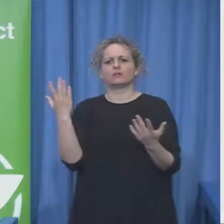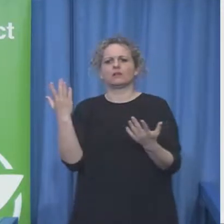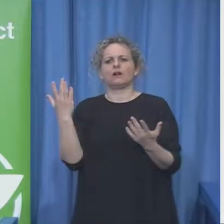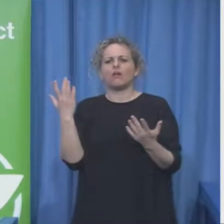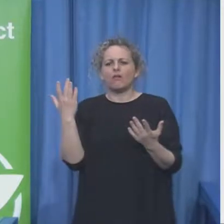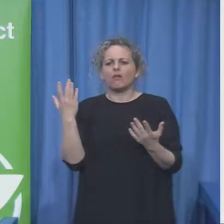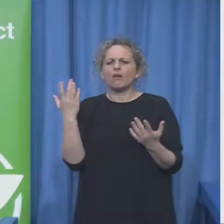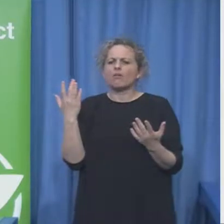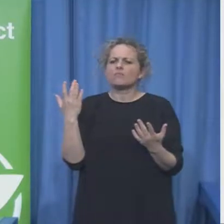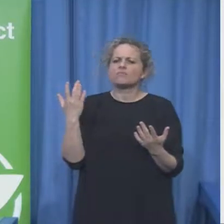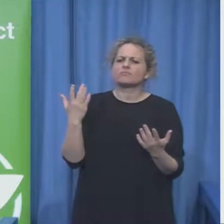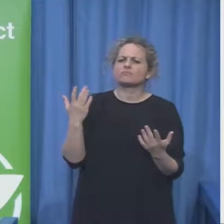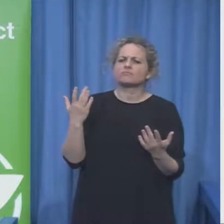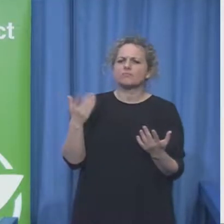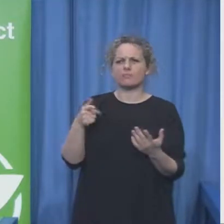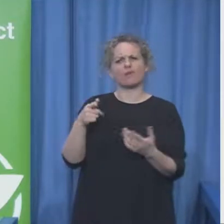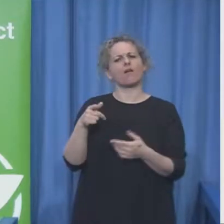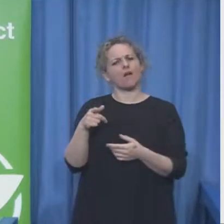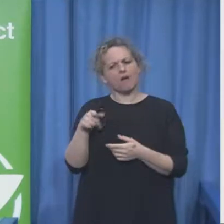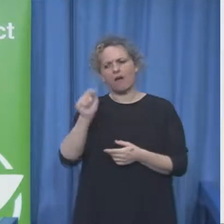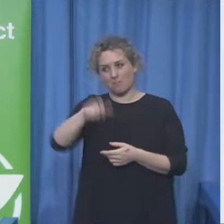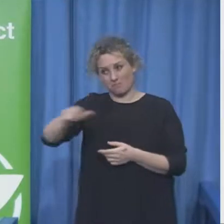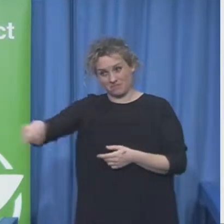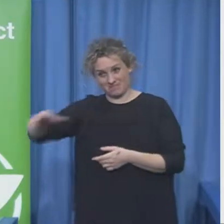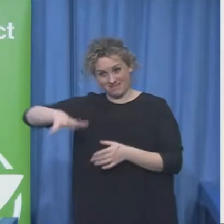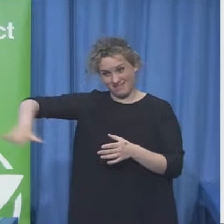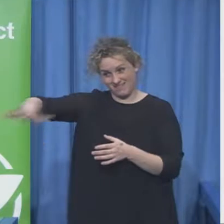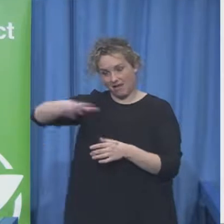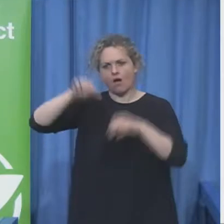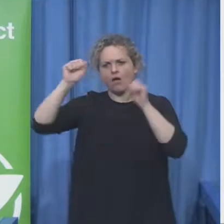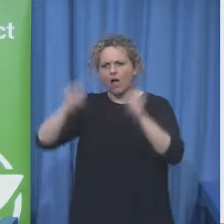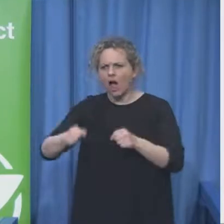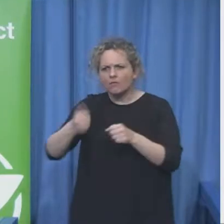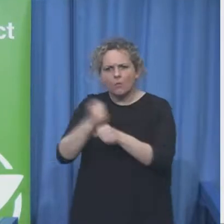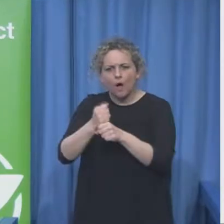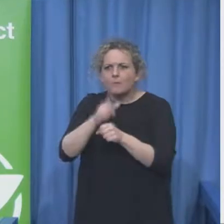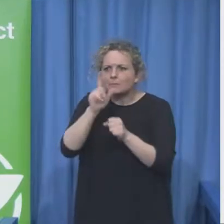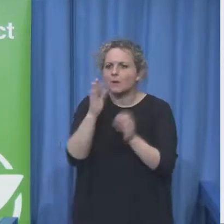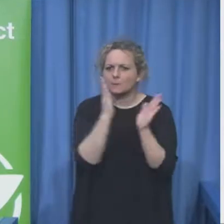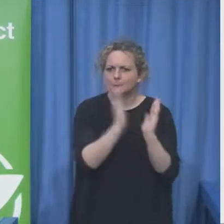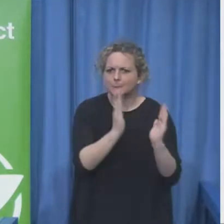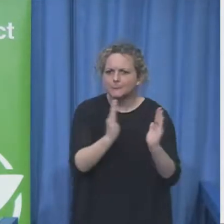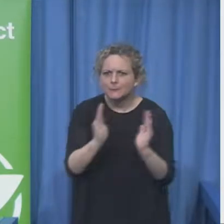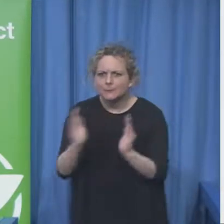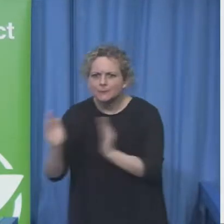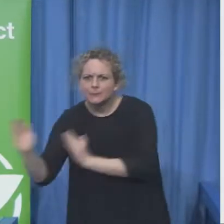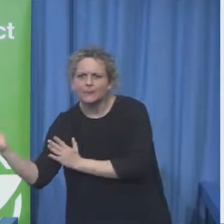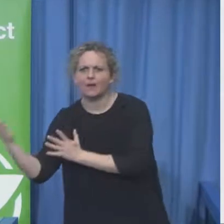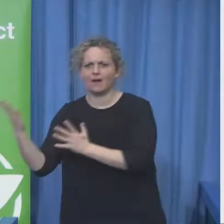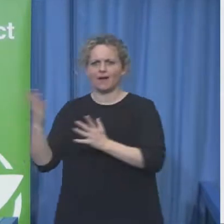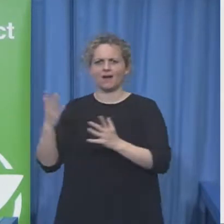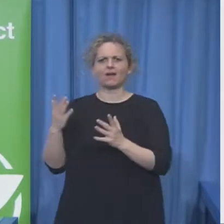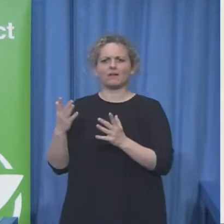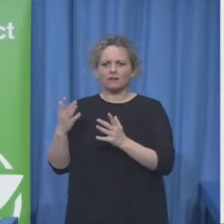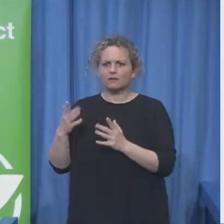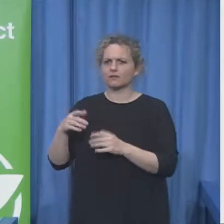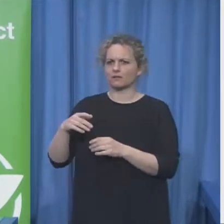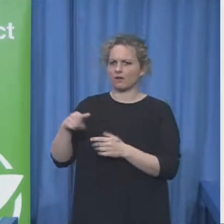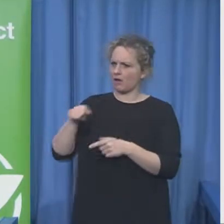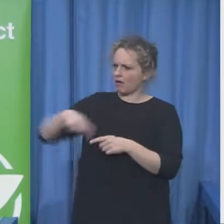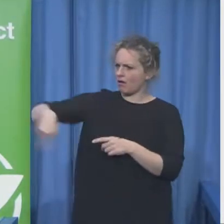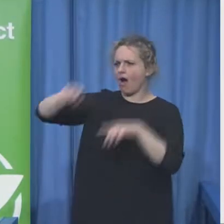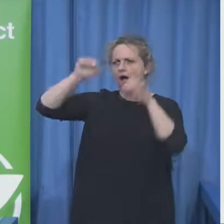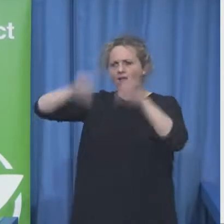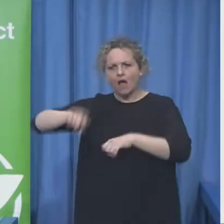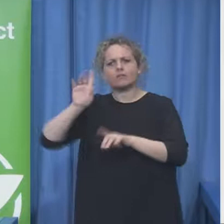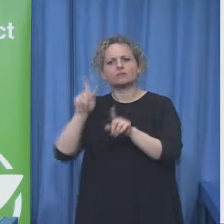amazingly talented and capable they all have unique perspectives and distinctive voices and we would like to demonstrate